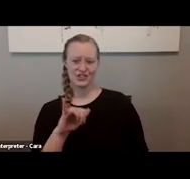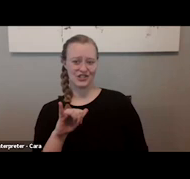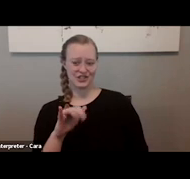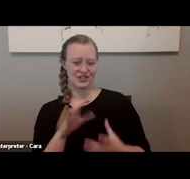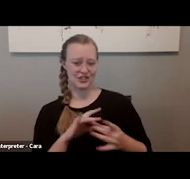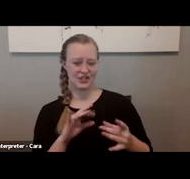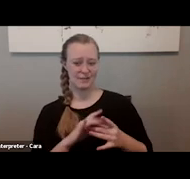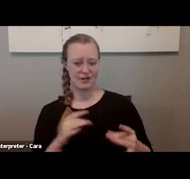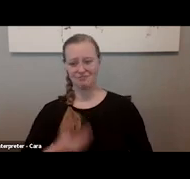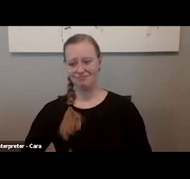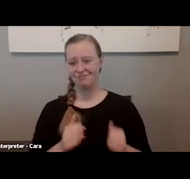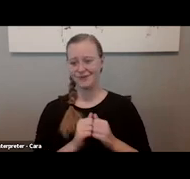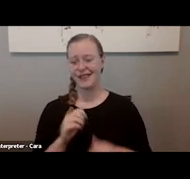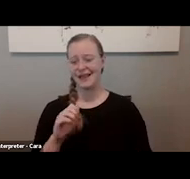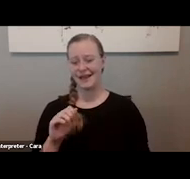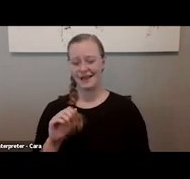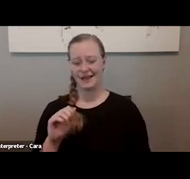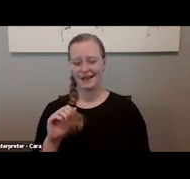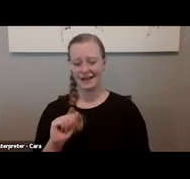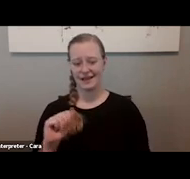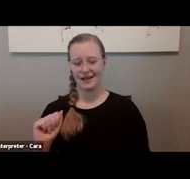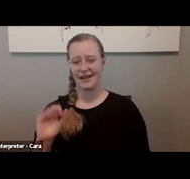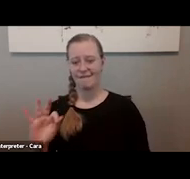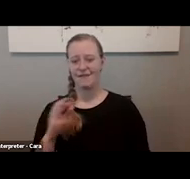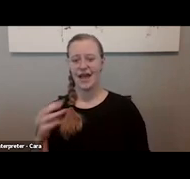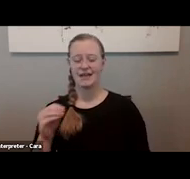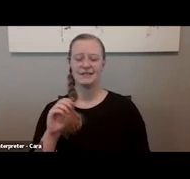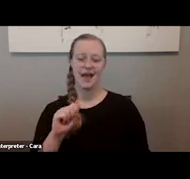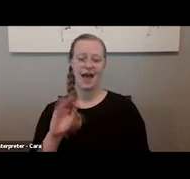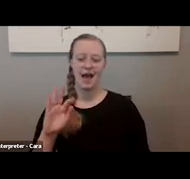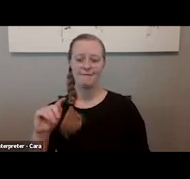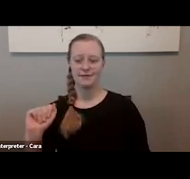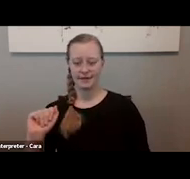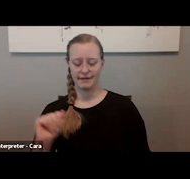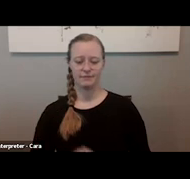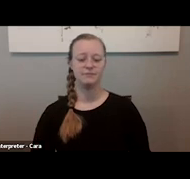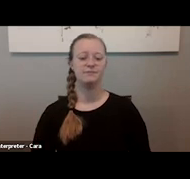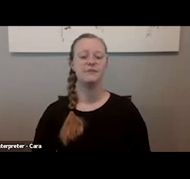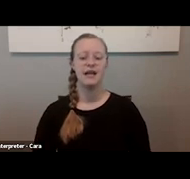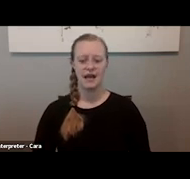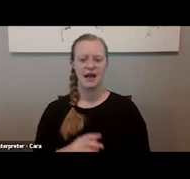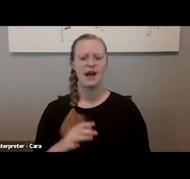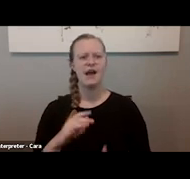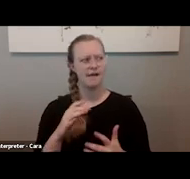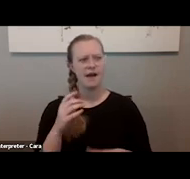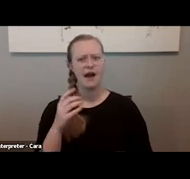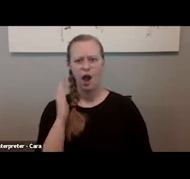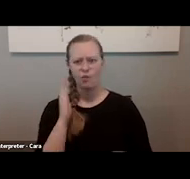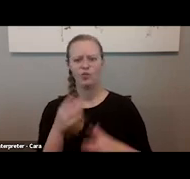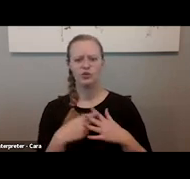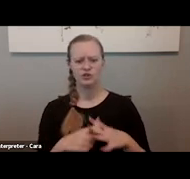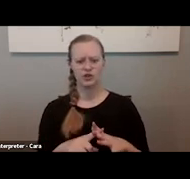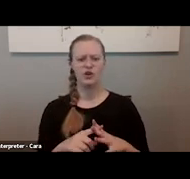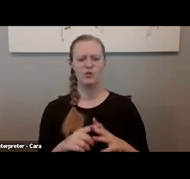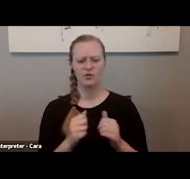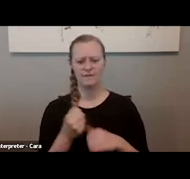Agilu-Chunzli with Americans for the Arts and the Arts Action Fund. I'm going to start you off because there are some primary legislative issues that we want